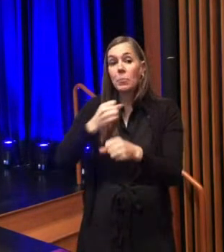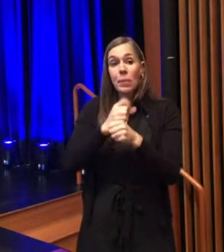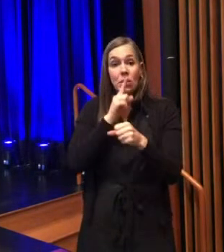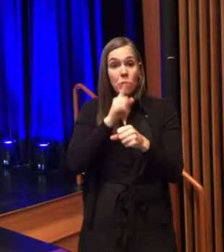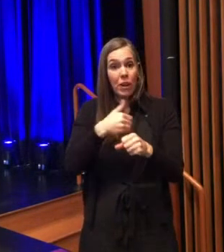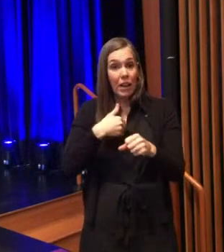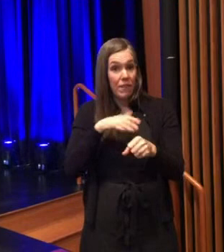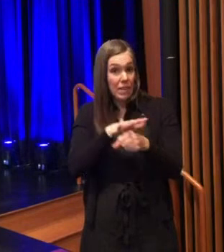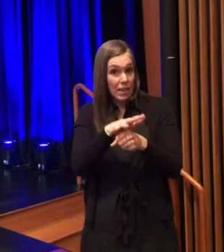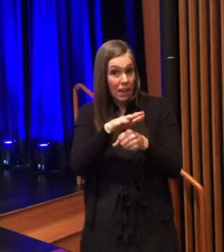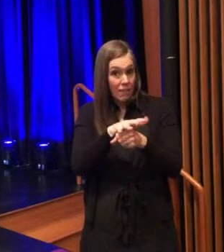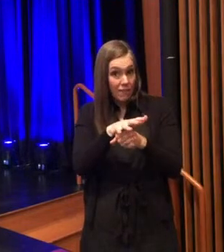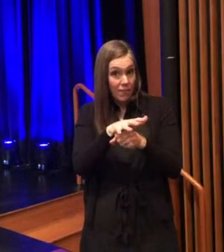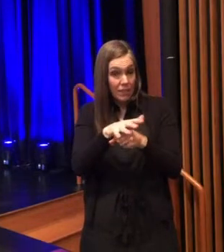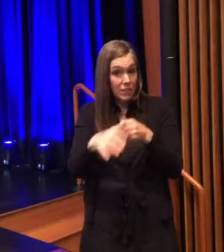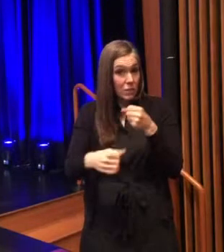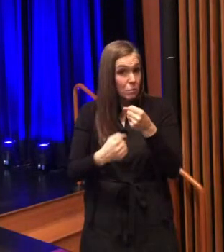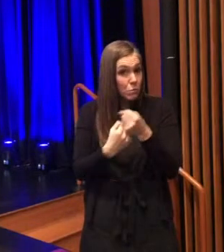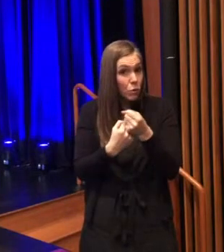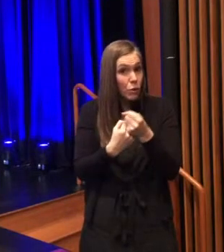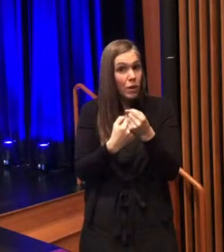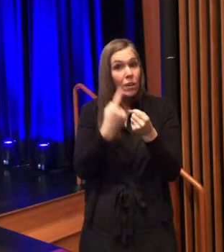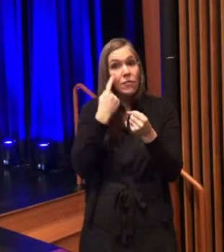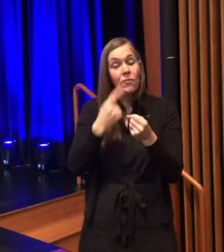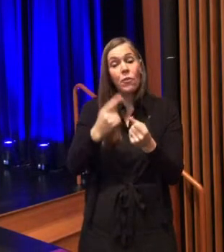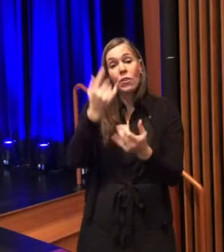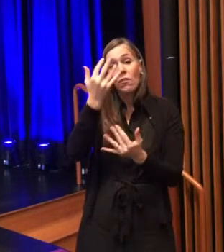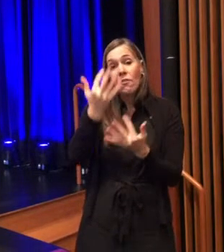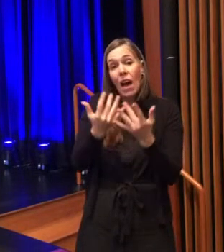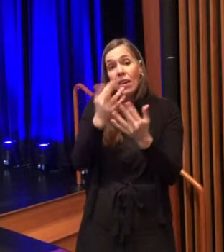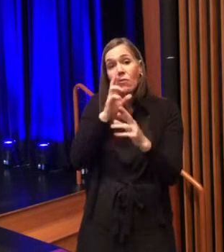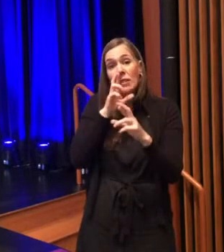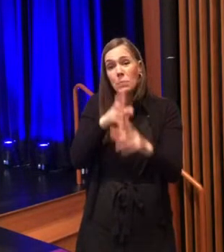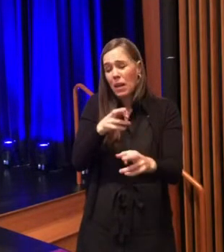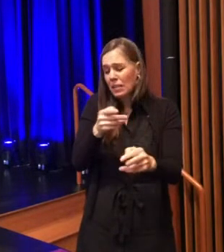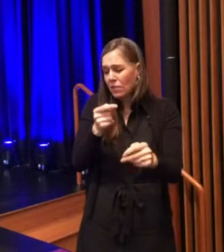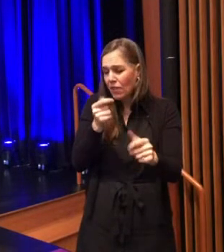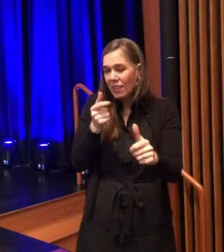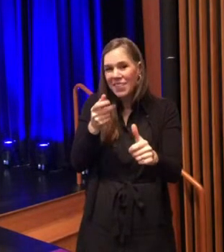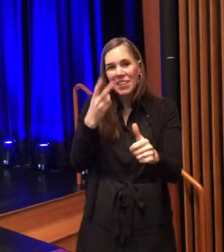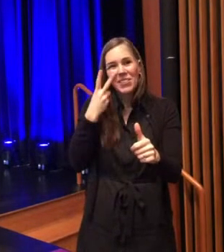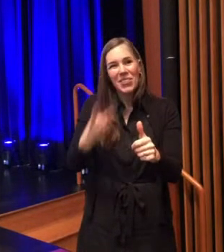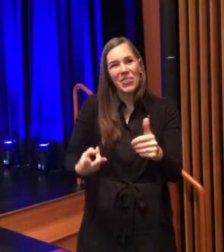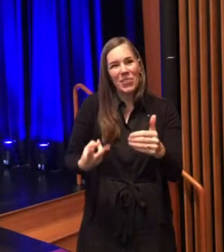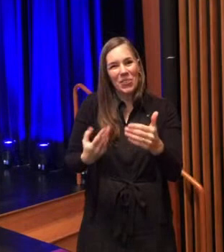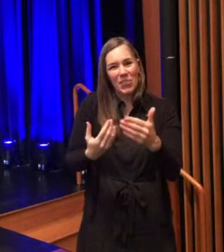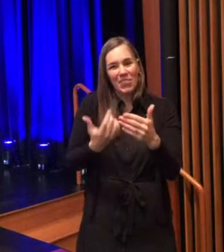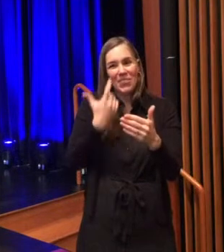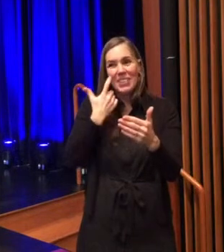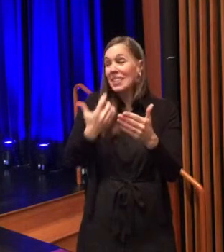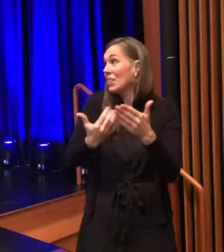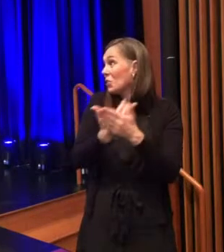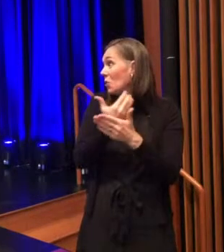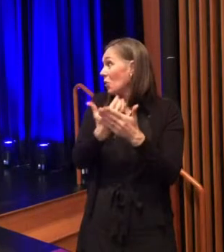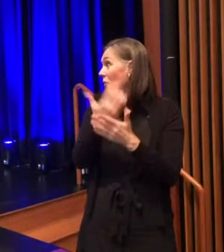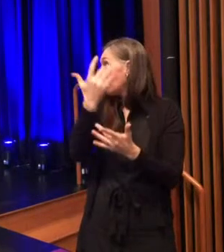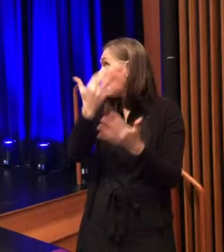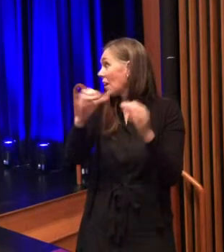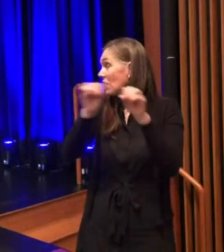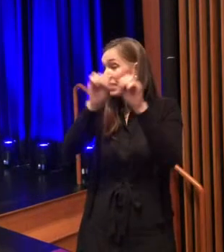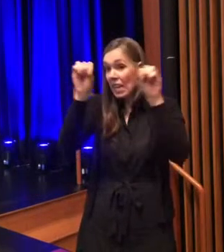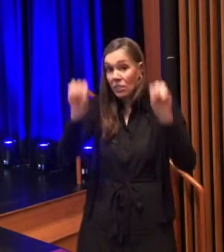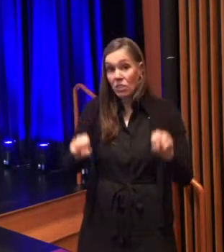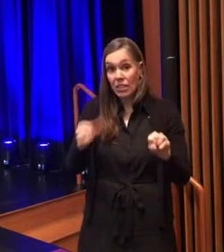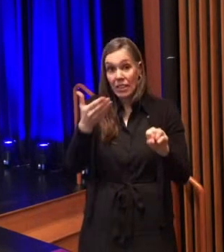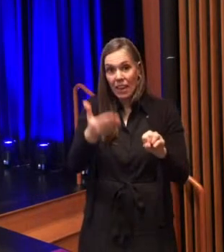we have the necessary infrastructure for timely fire response we see this bright new fire station here on the screen to advancing 21st